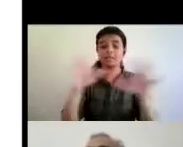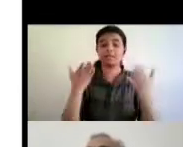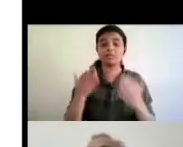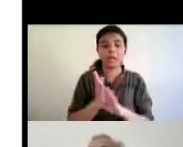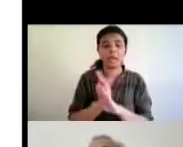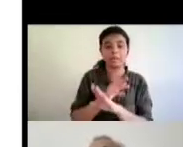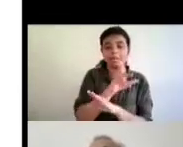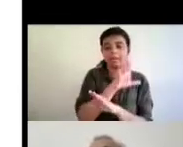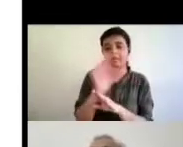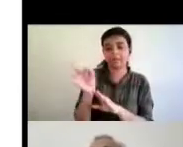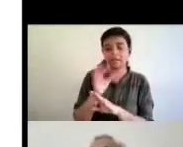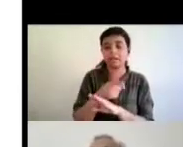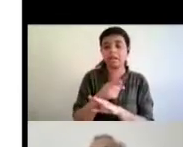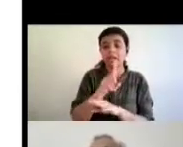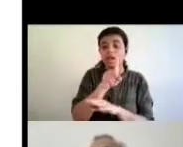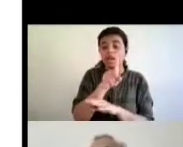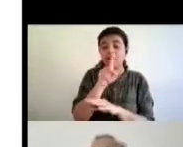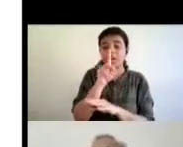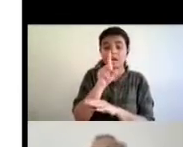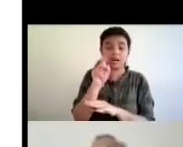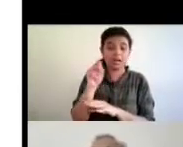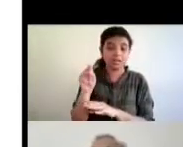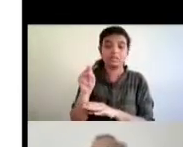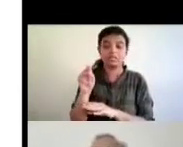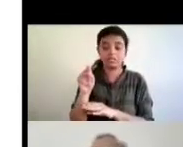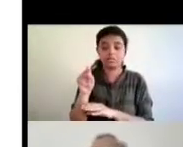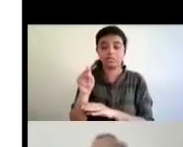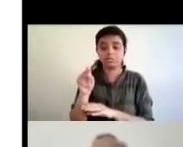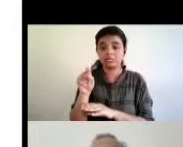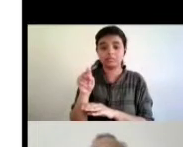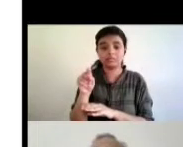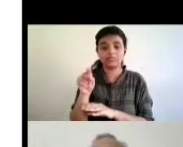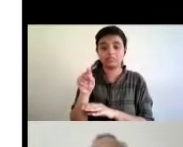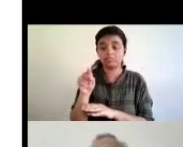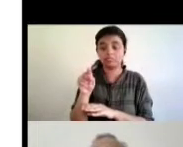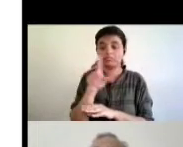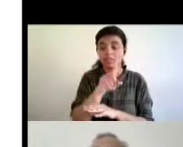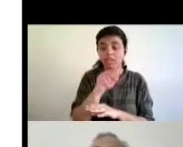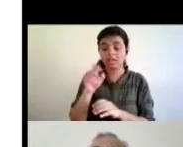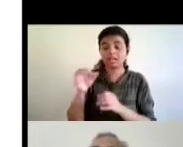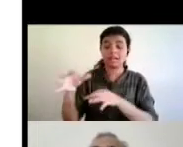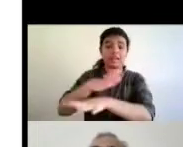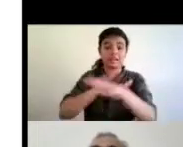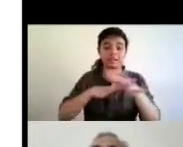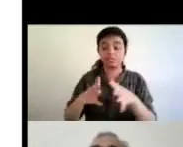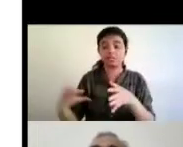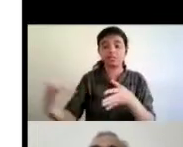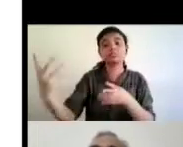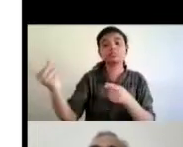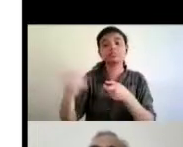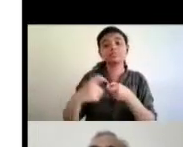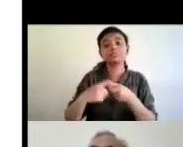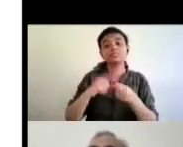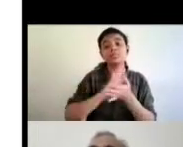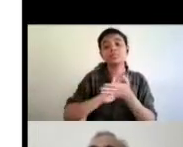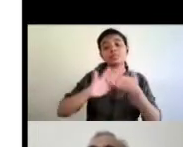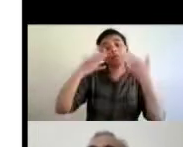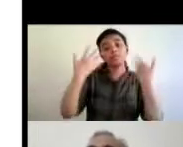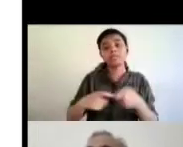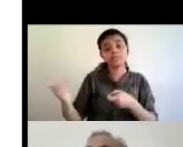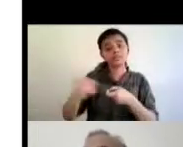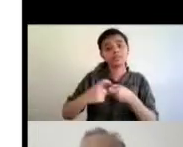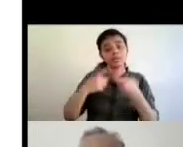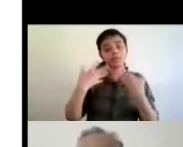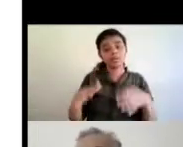week and 100 100 uh entities or organizations have joined this global book catalogue